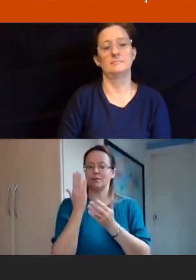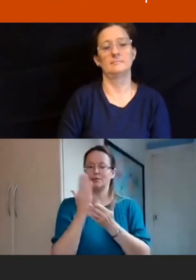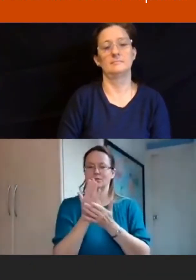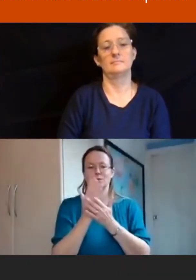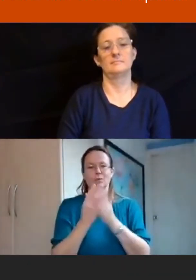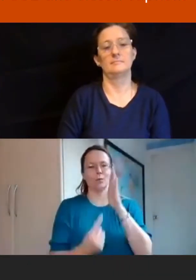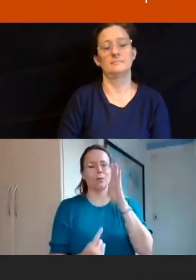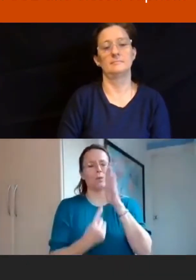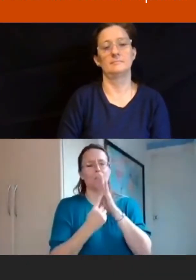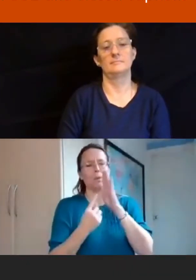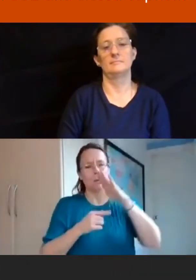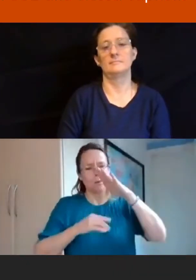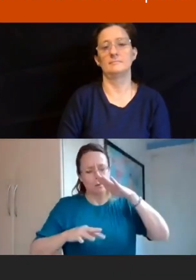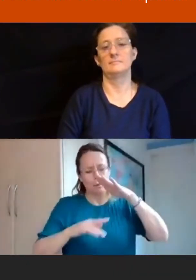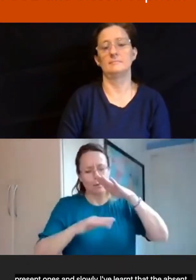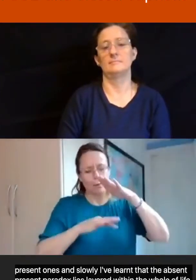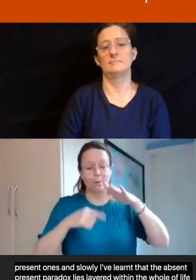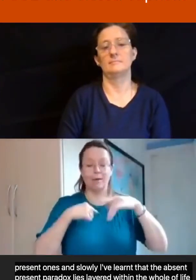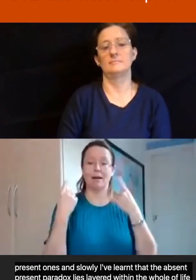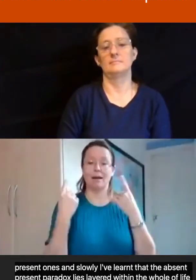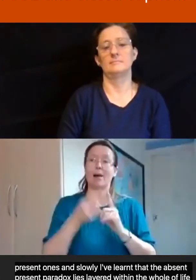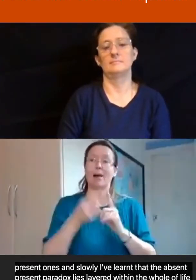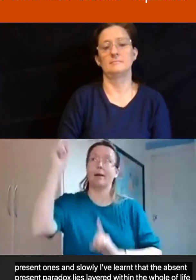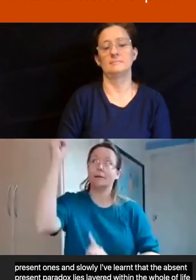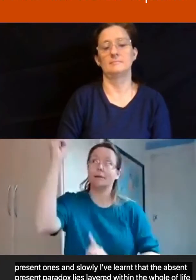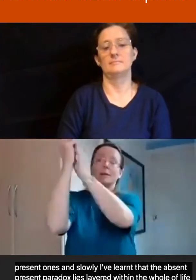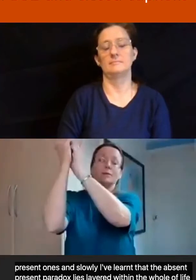life and also our encounter with God.